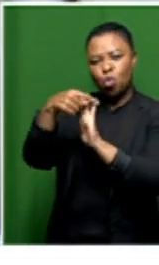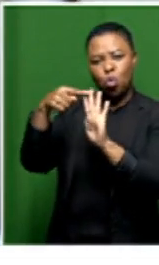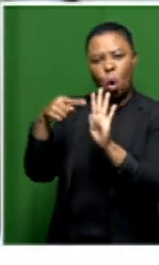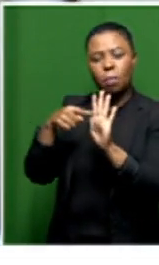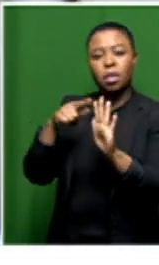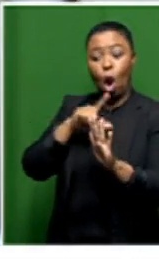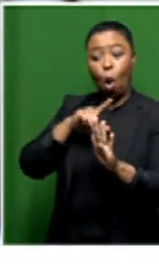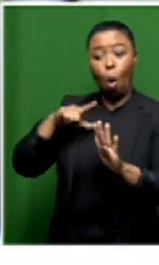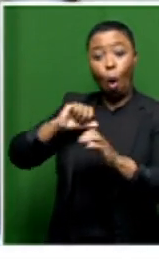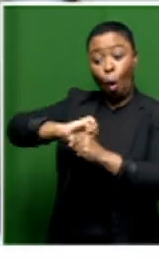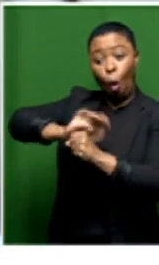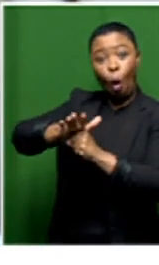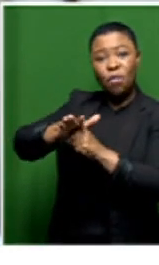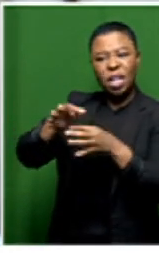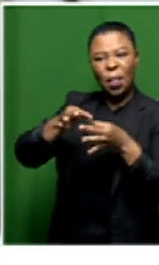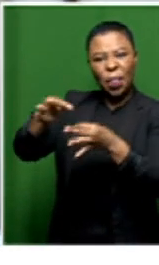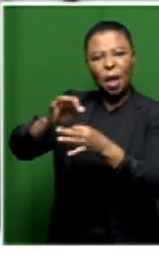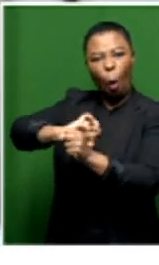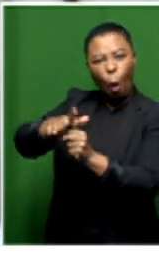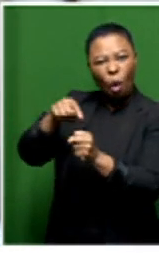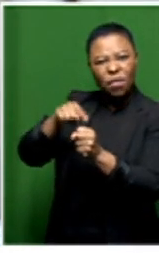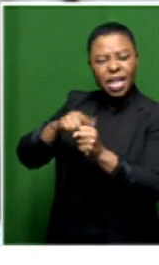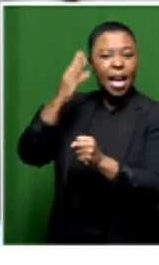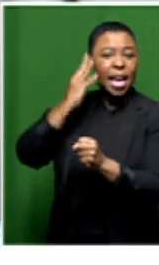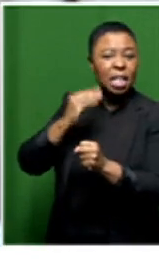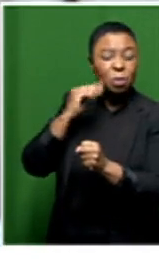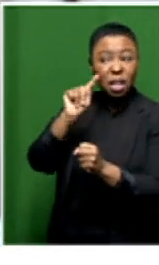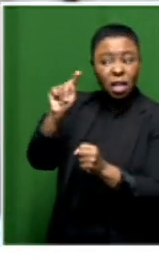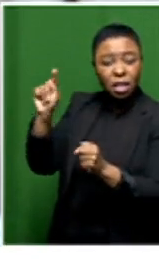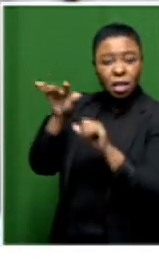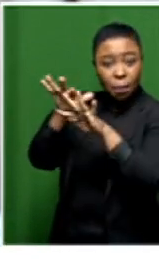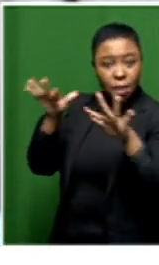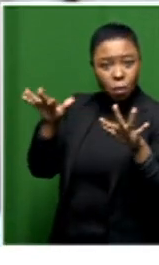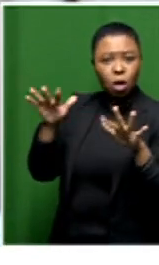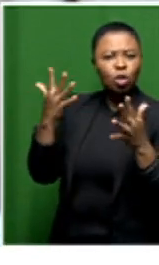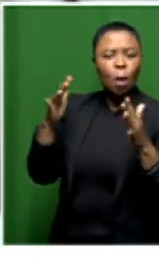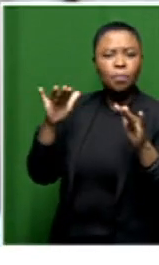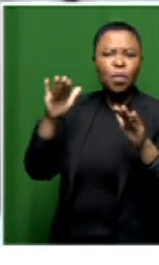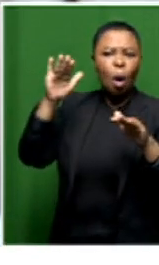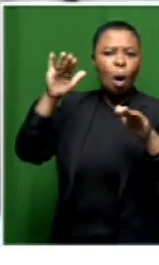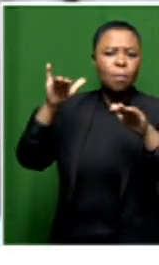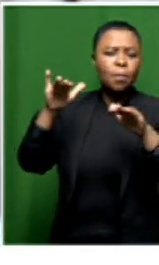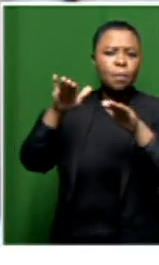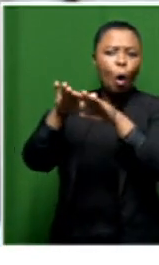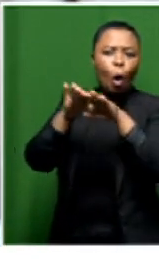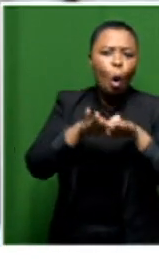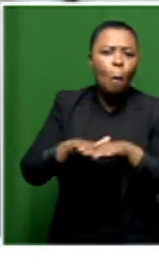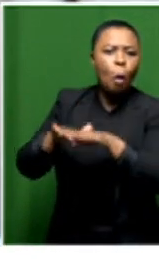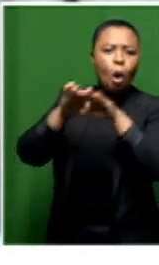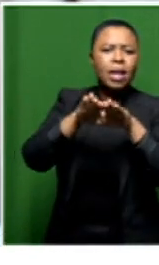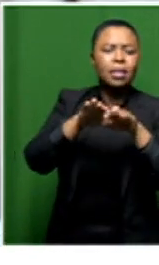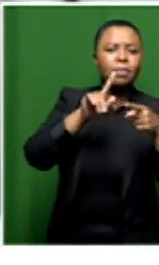long covert survivors experience um is there um some commonality in terms of gender